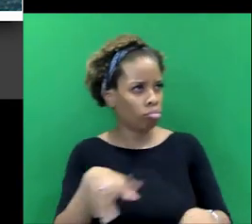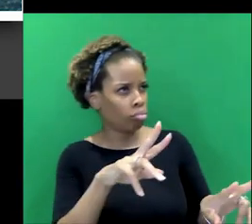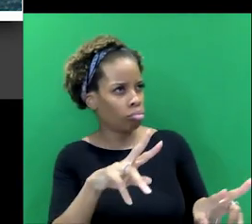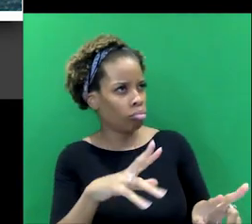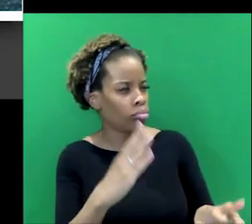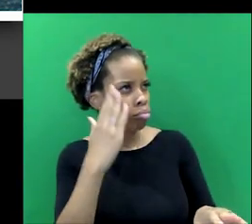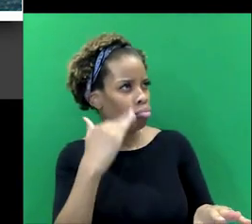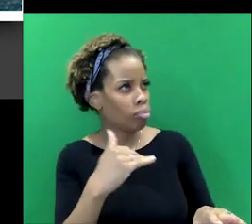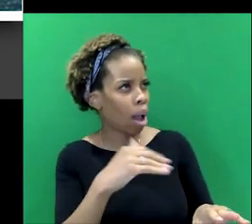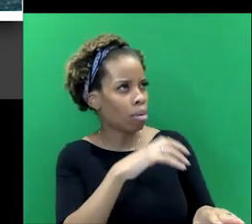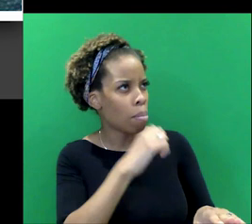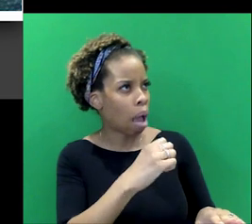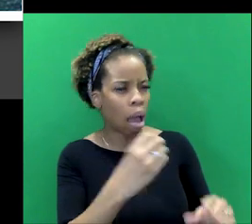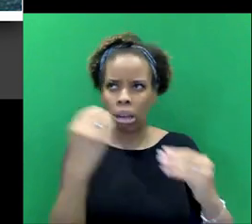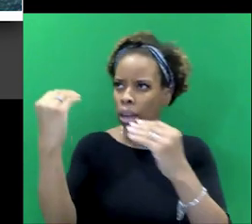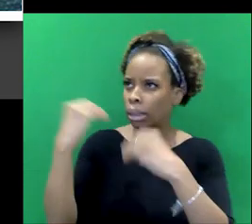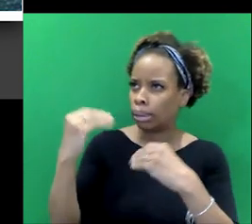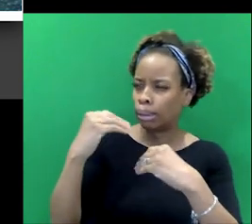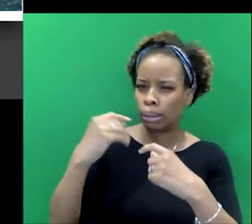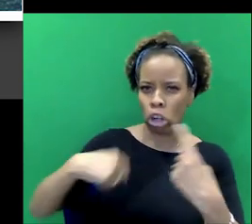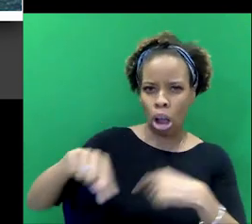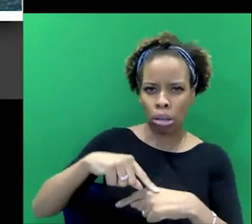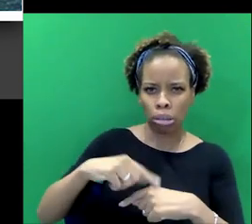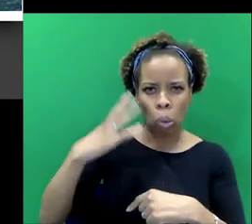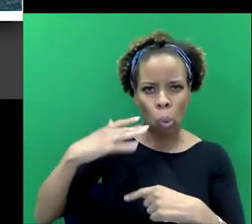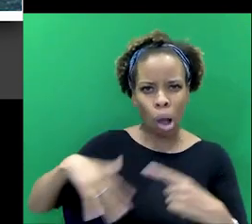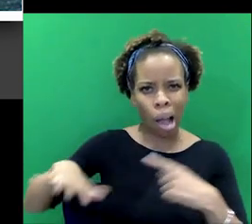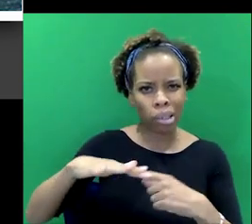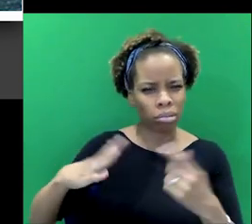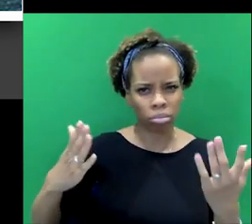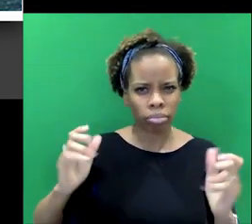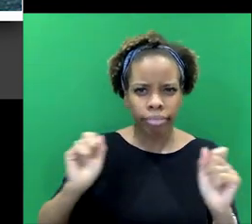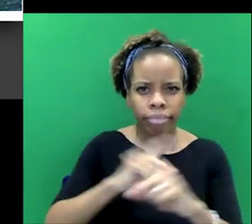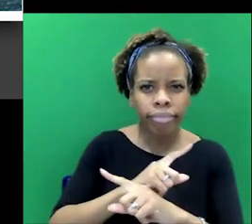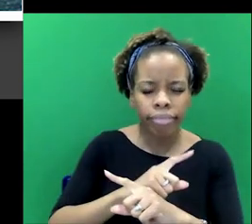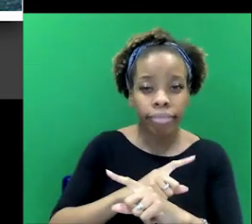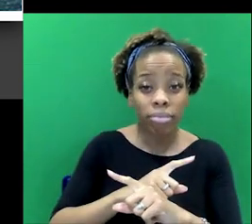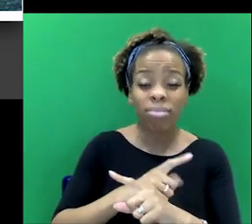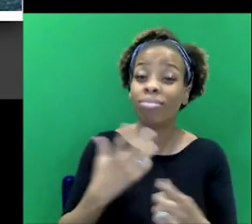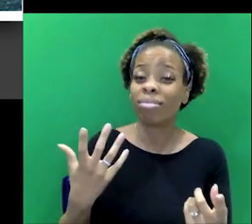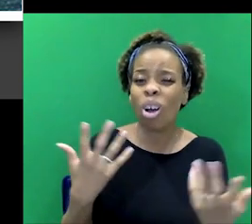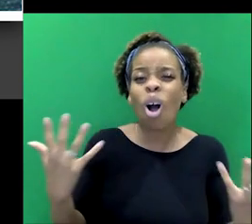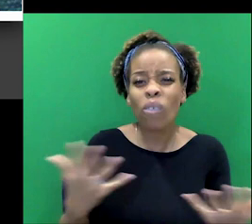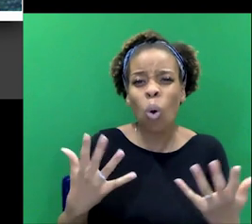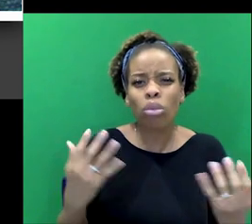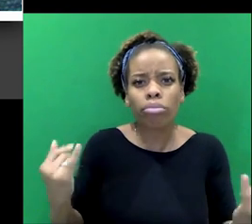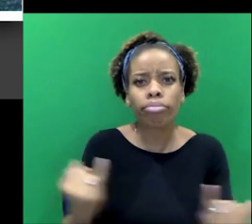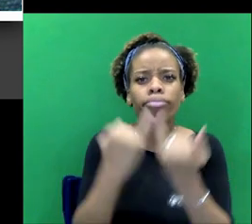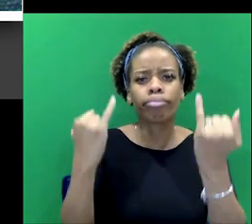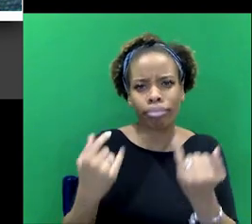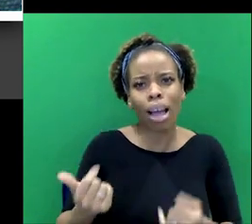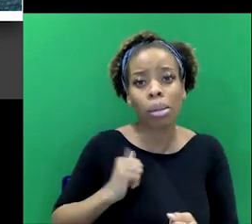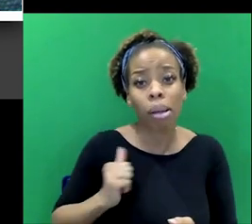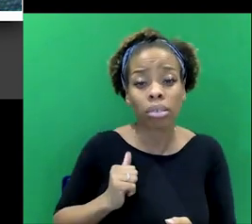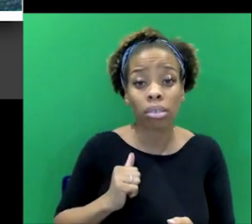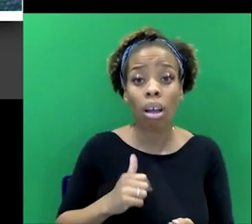preaching this to a white parish. It's incredible. So it is going to have its repercussions. I mean, this may not have happened in London, we don't